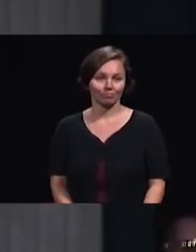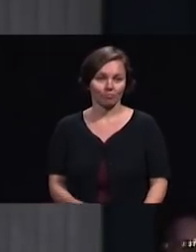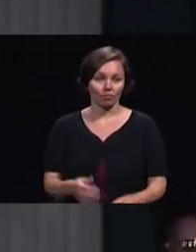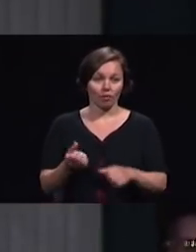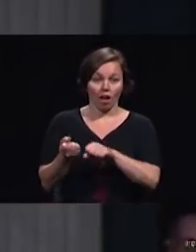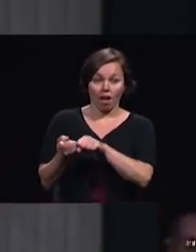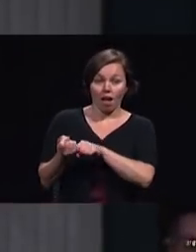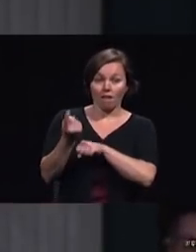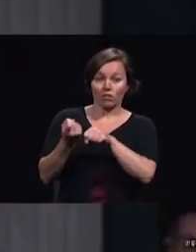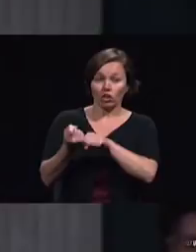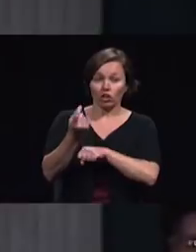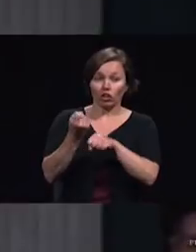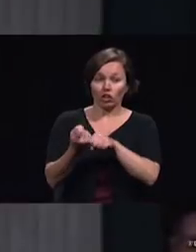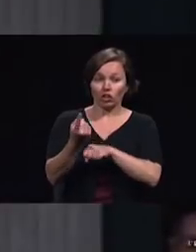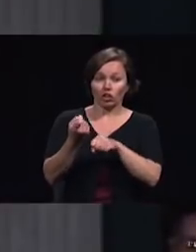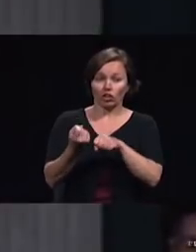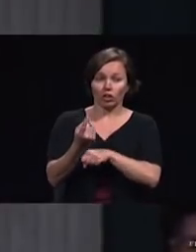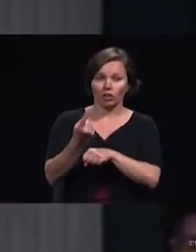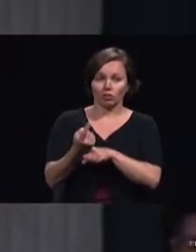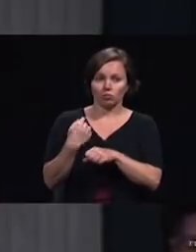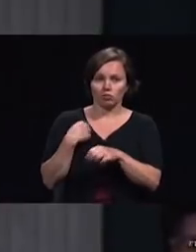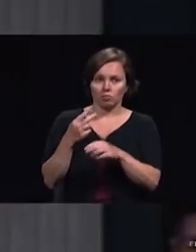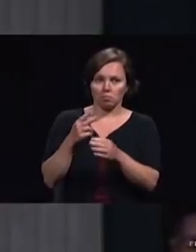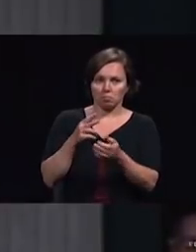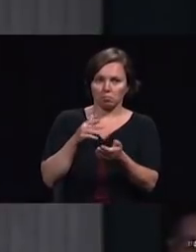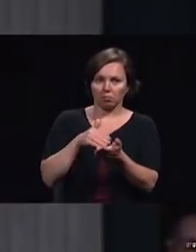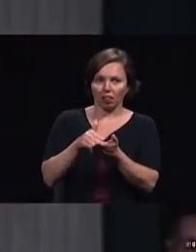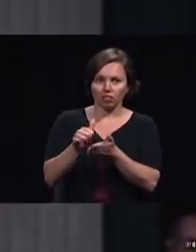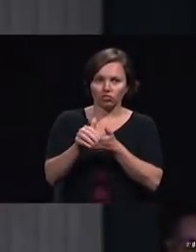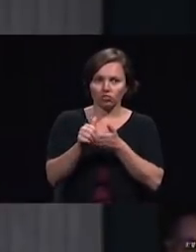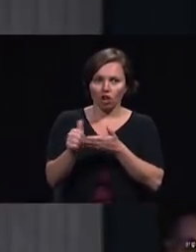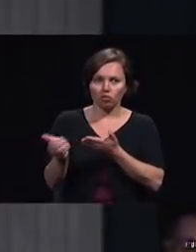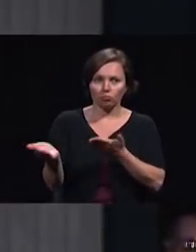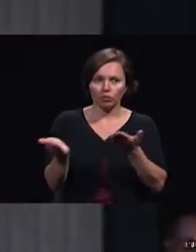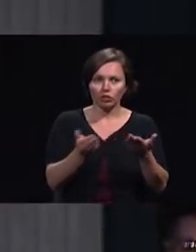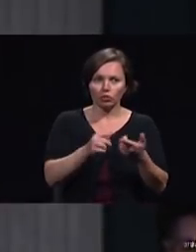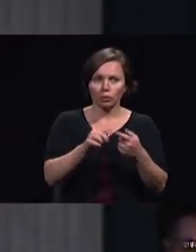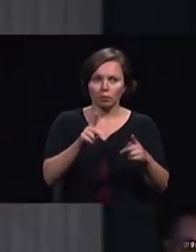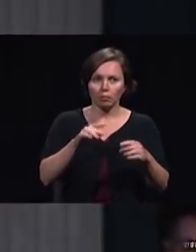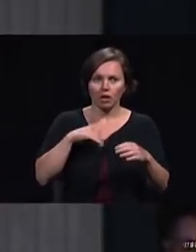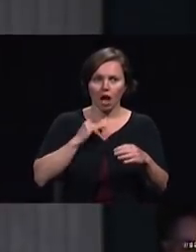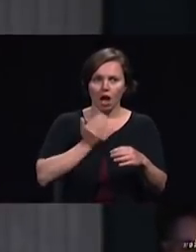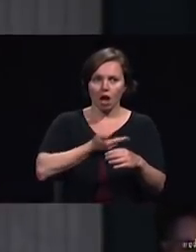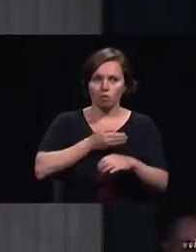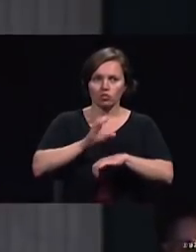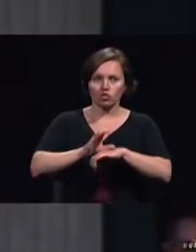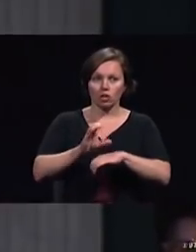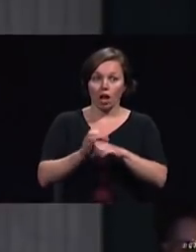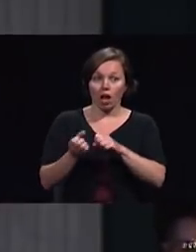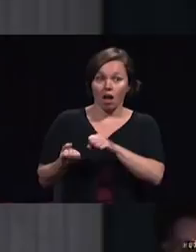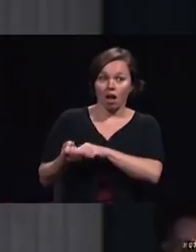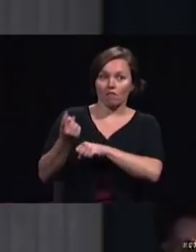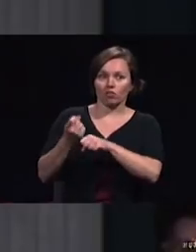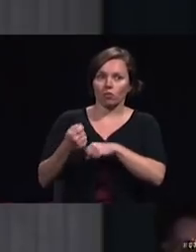but the other fact is every year we have millions of people attending our churches